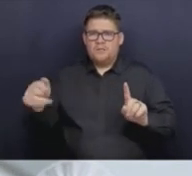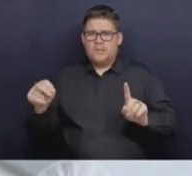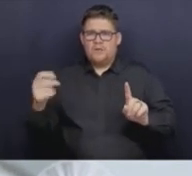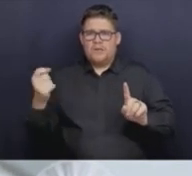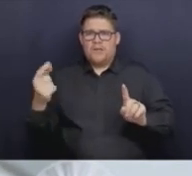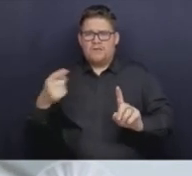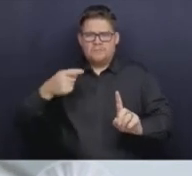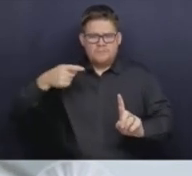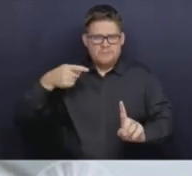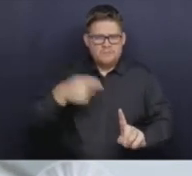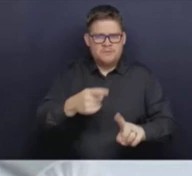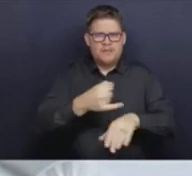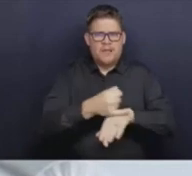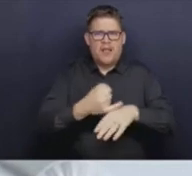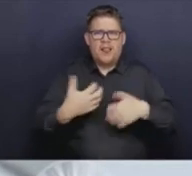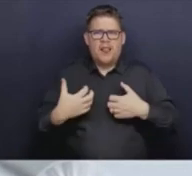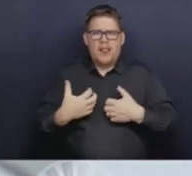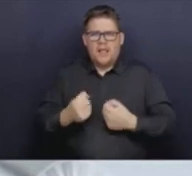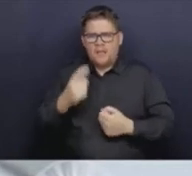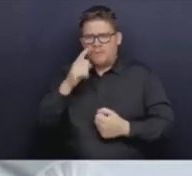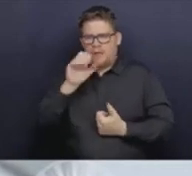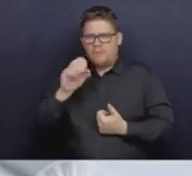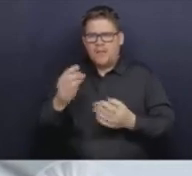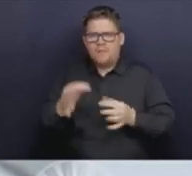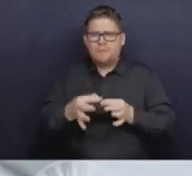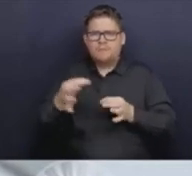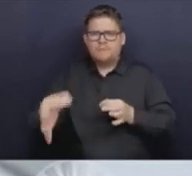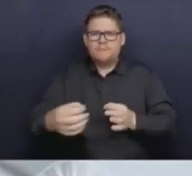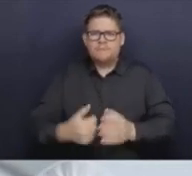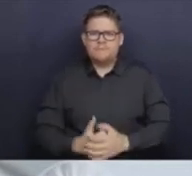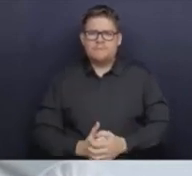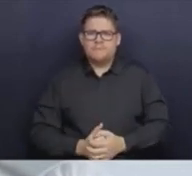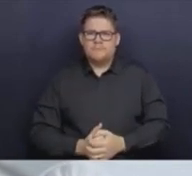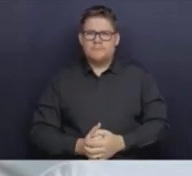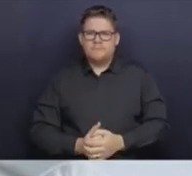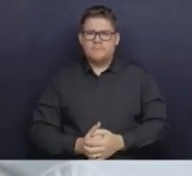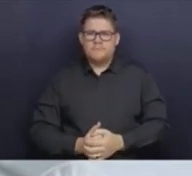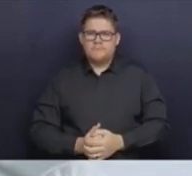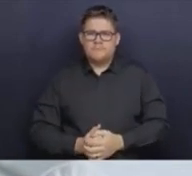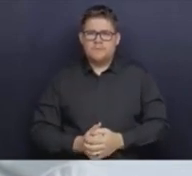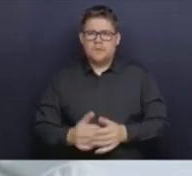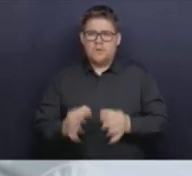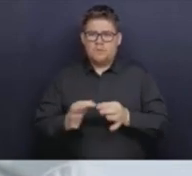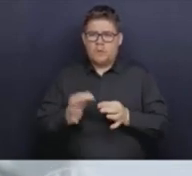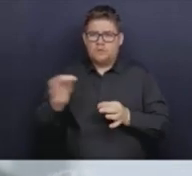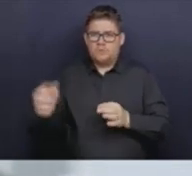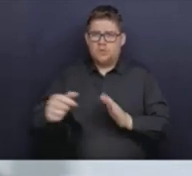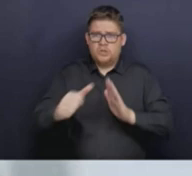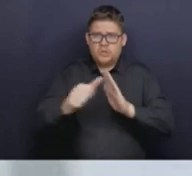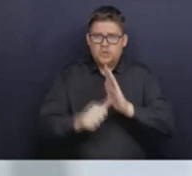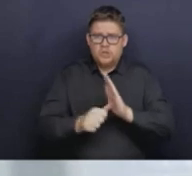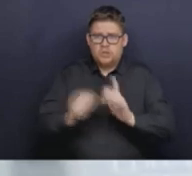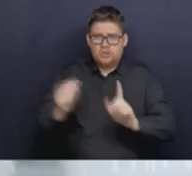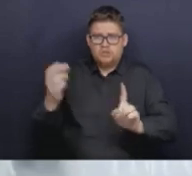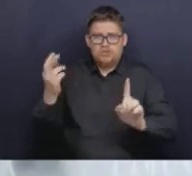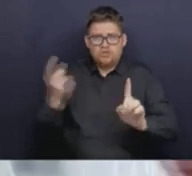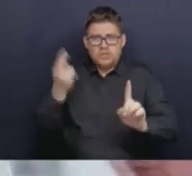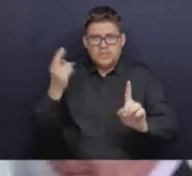And is postponing surgeries the reason why hospital occupancies dropped by over 200 over the past week?